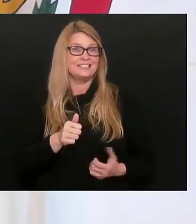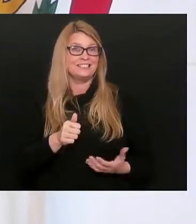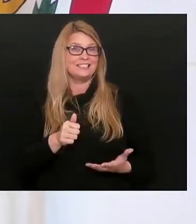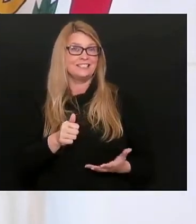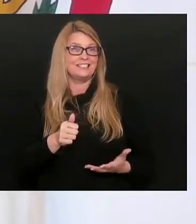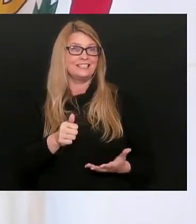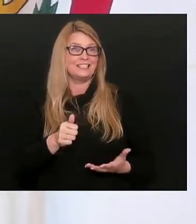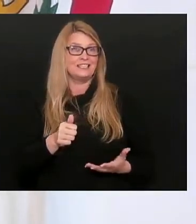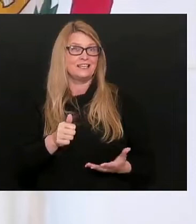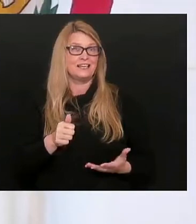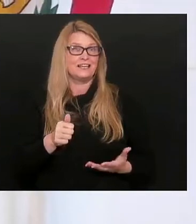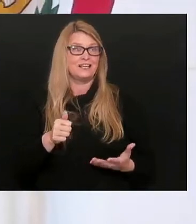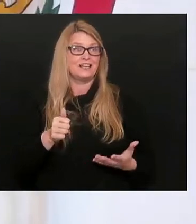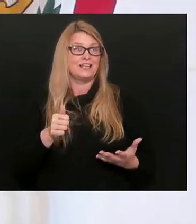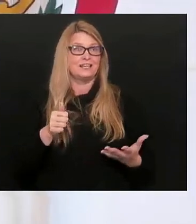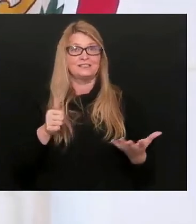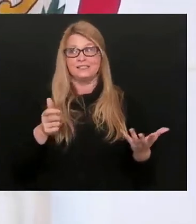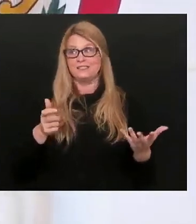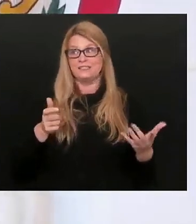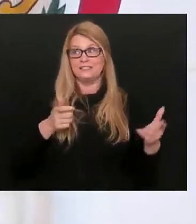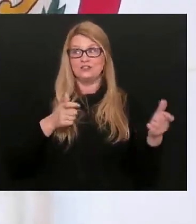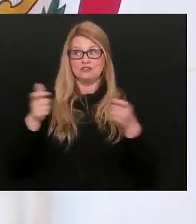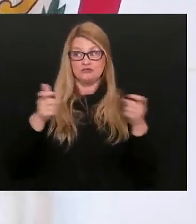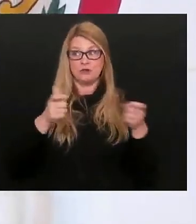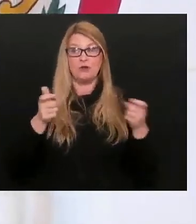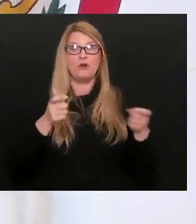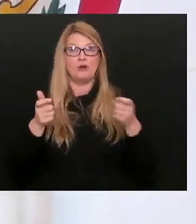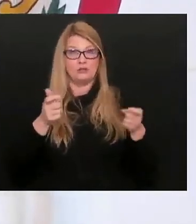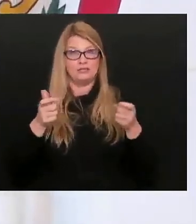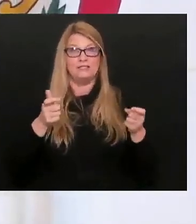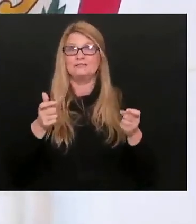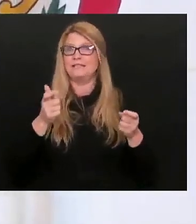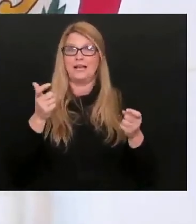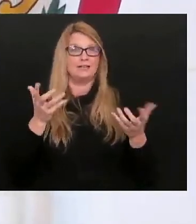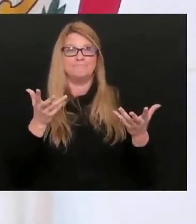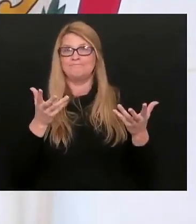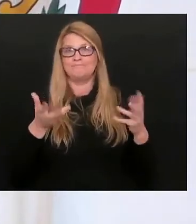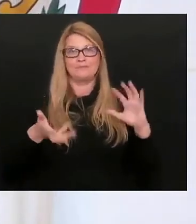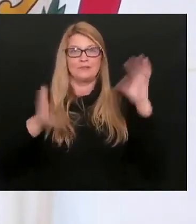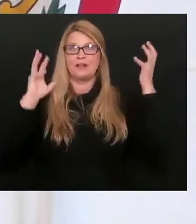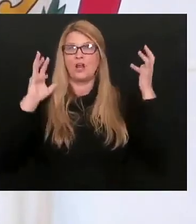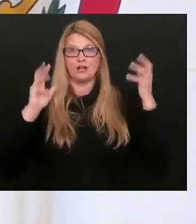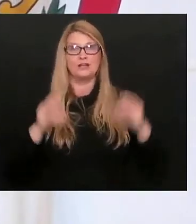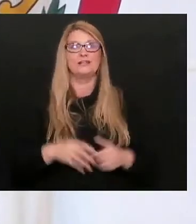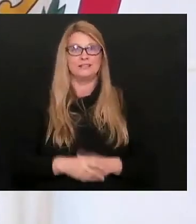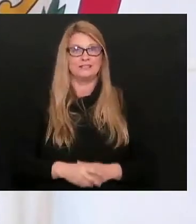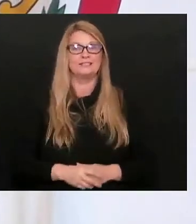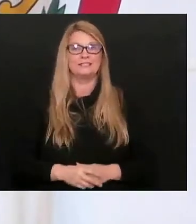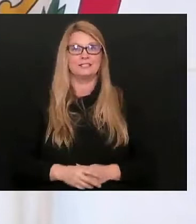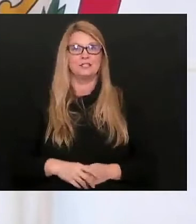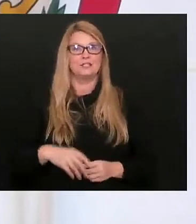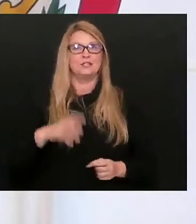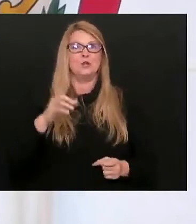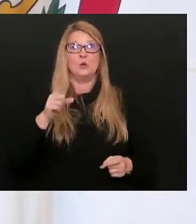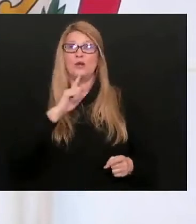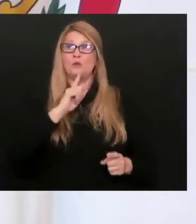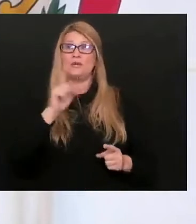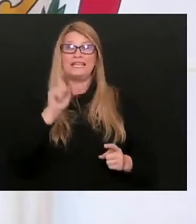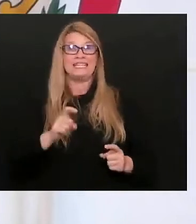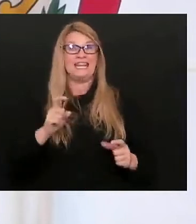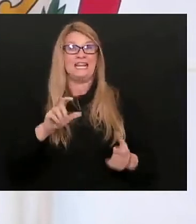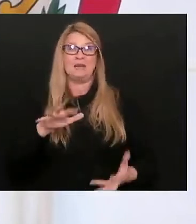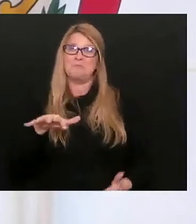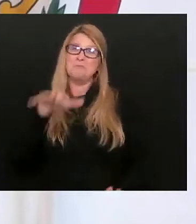get out of control, too. We absolutely need to go big rather than small at this point in time.